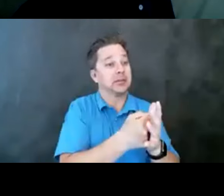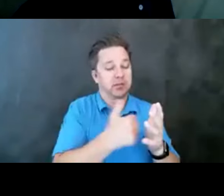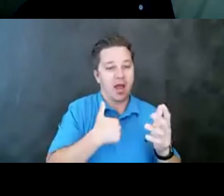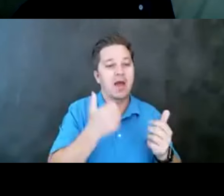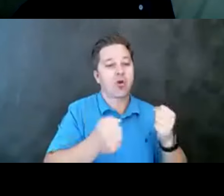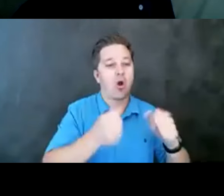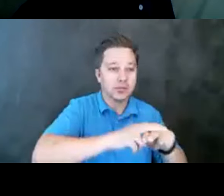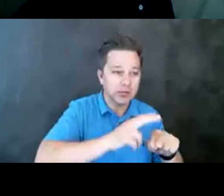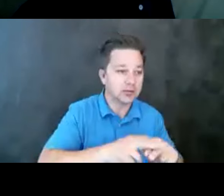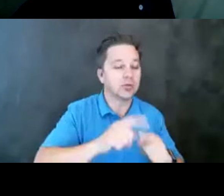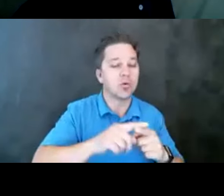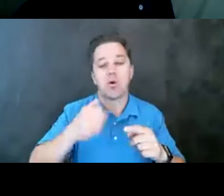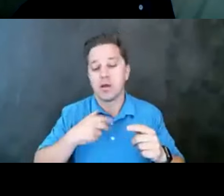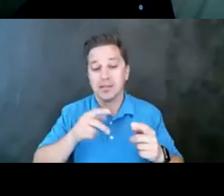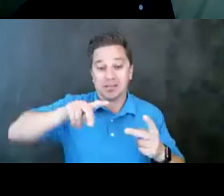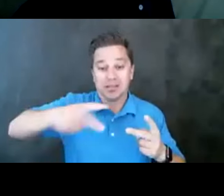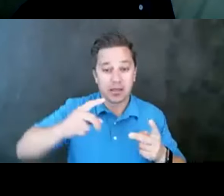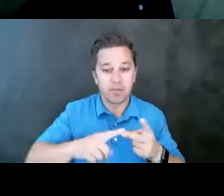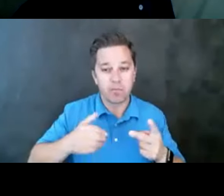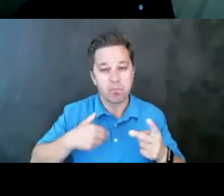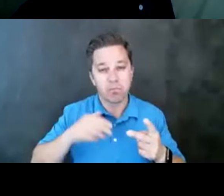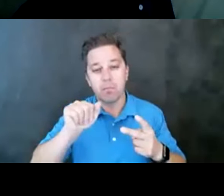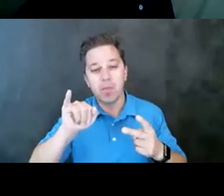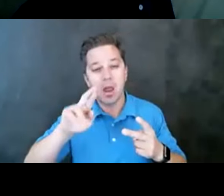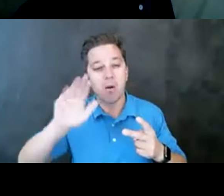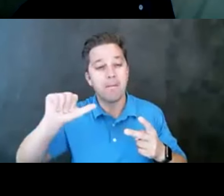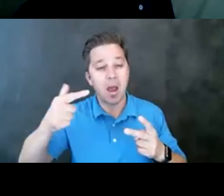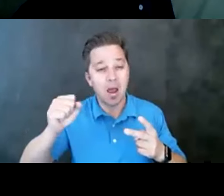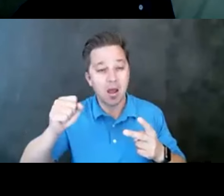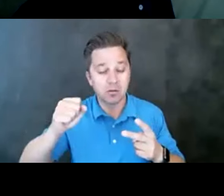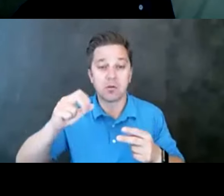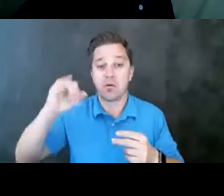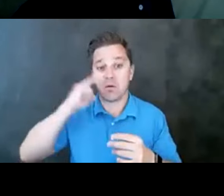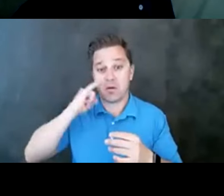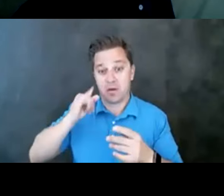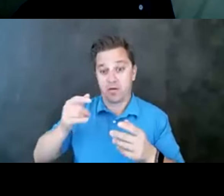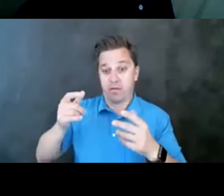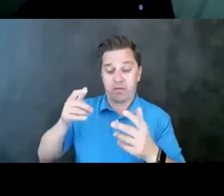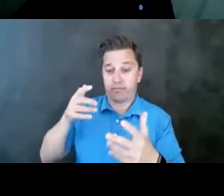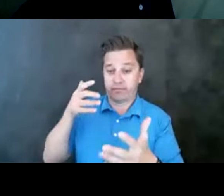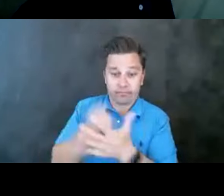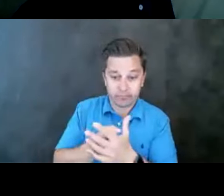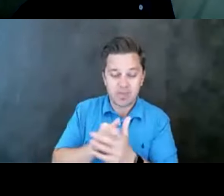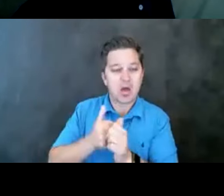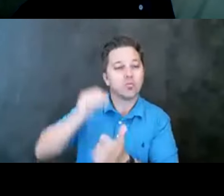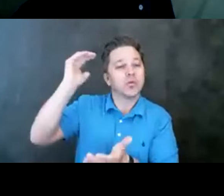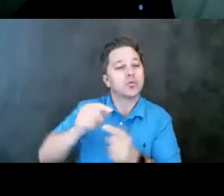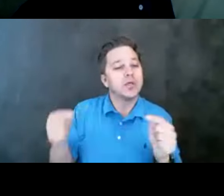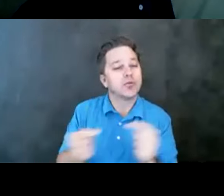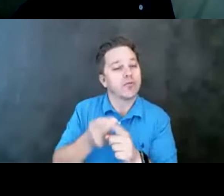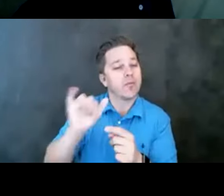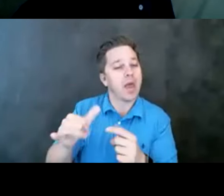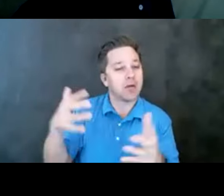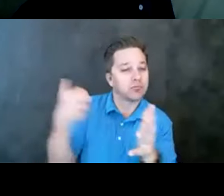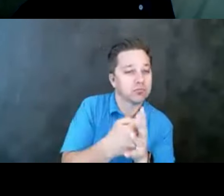and crumple zones. So if an event does occur, how can we reduce the injury from that event? So this goes back to that idea of substitution.